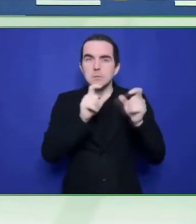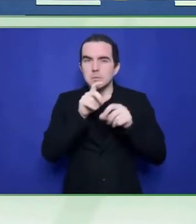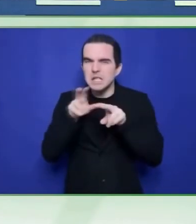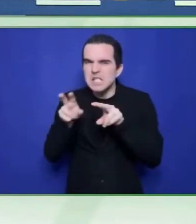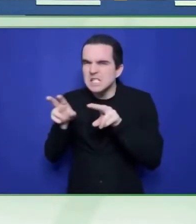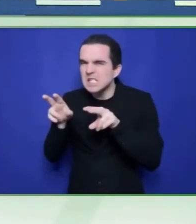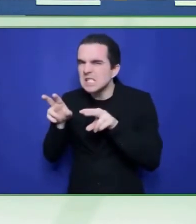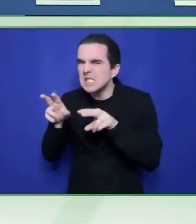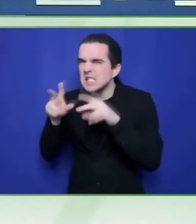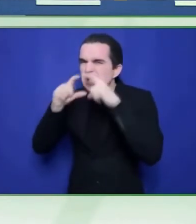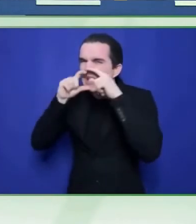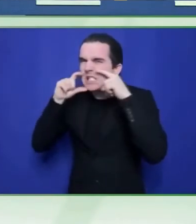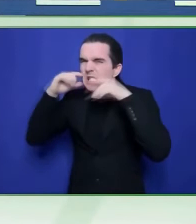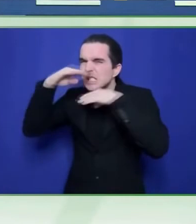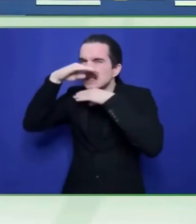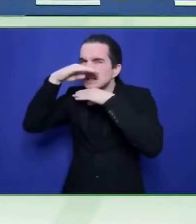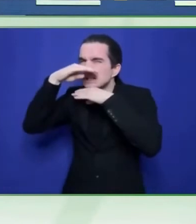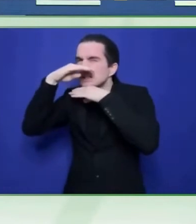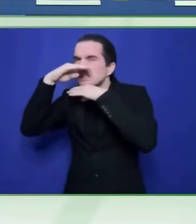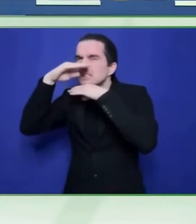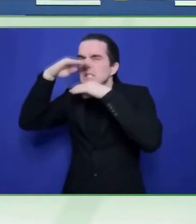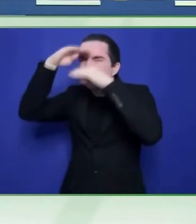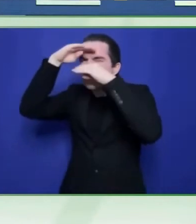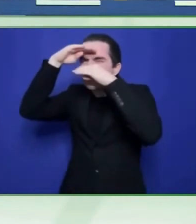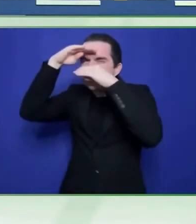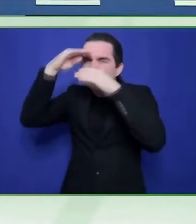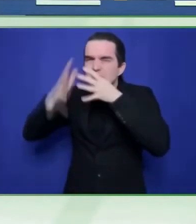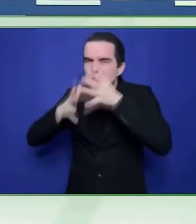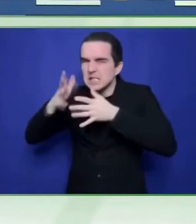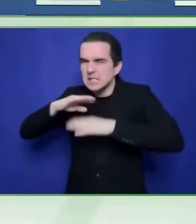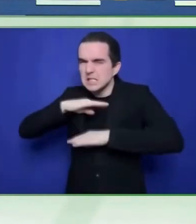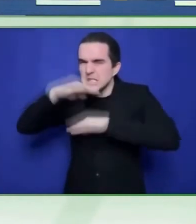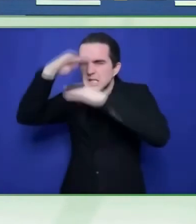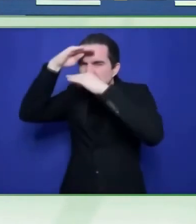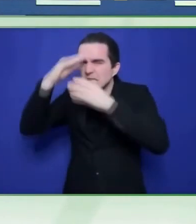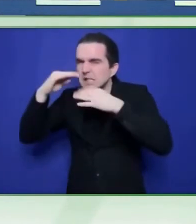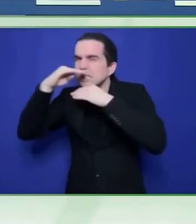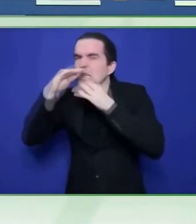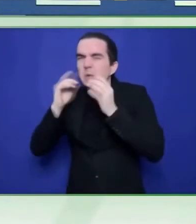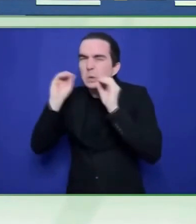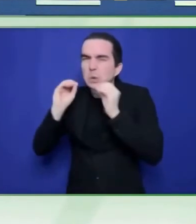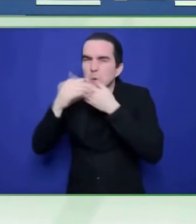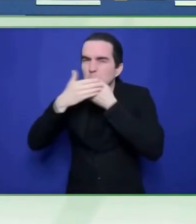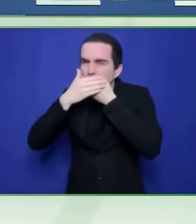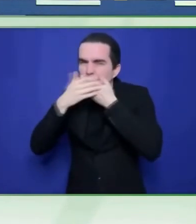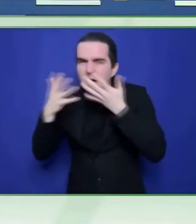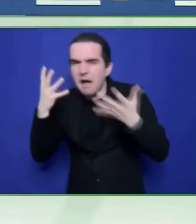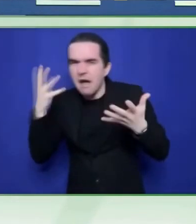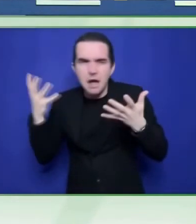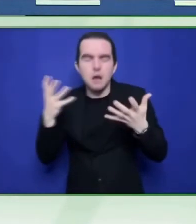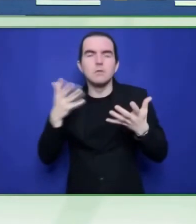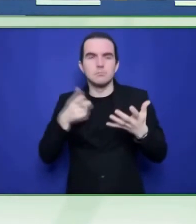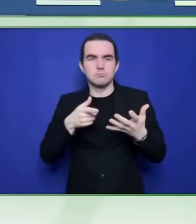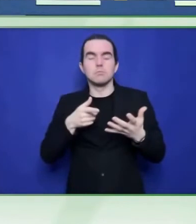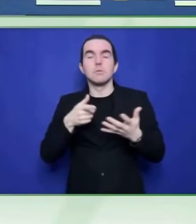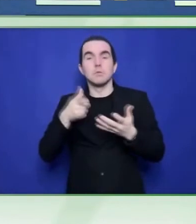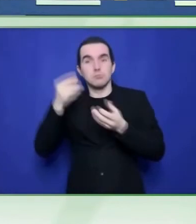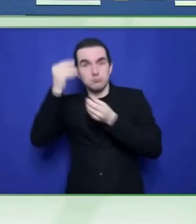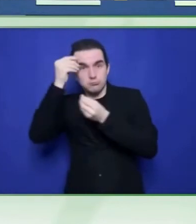of multiple interpreters at a distant location. Live streaming is our field